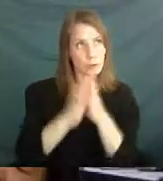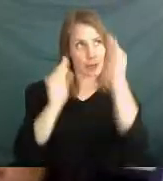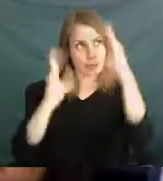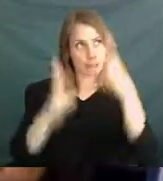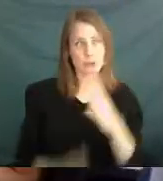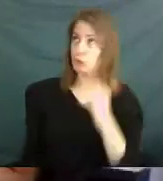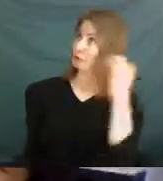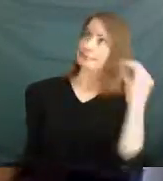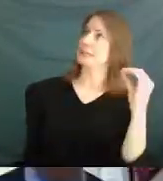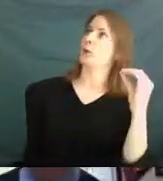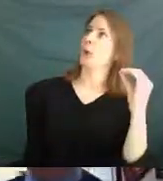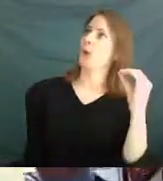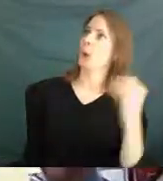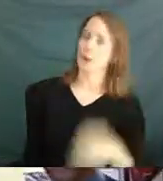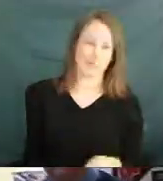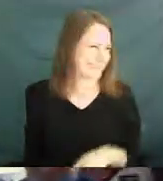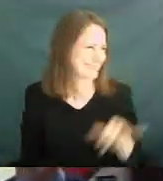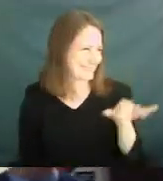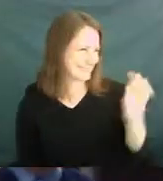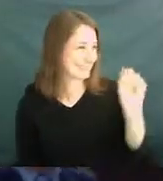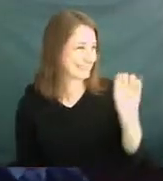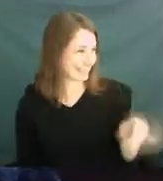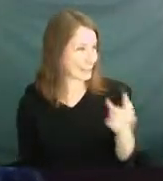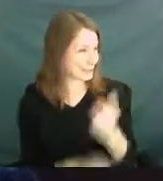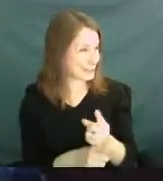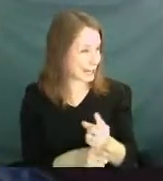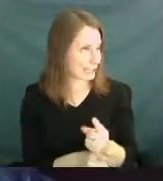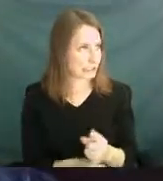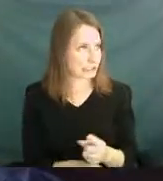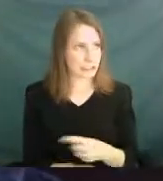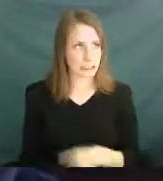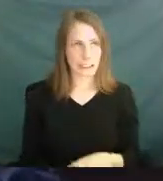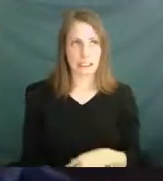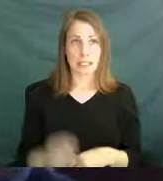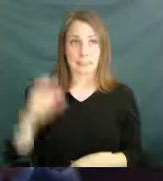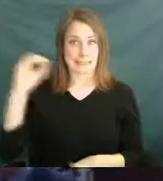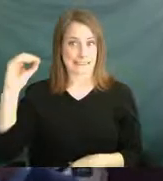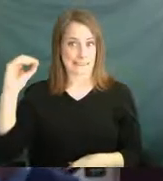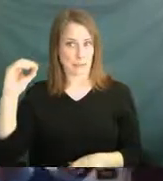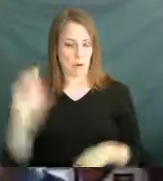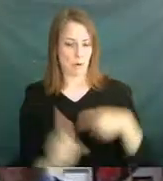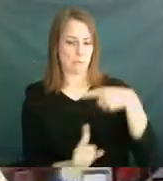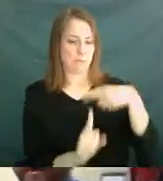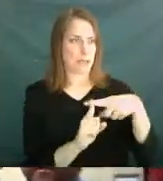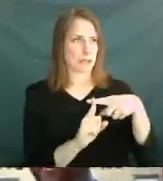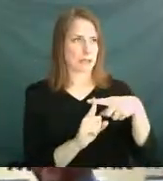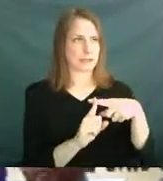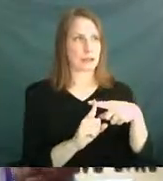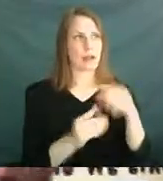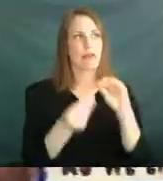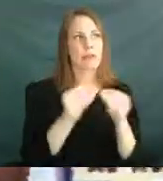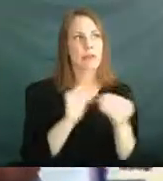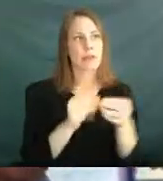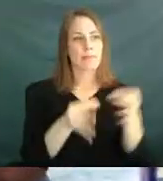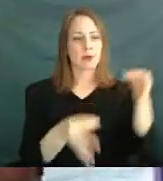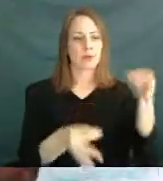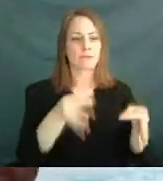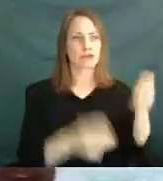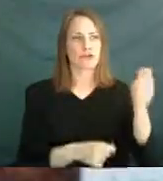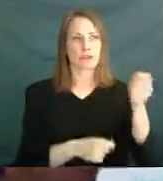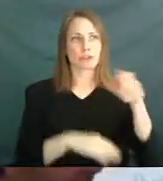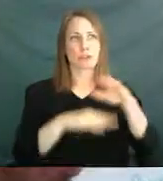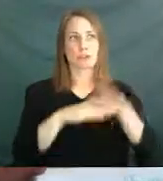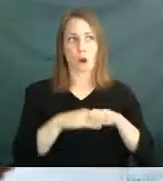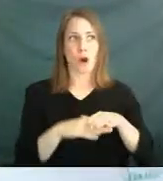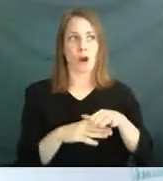Zero. That's right. Good. Add to that the number of justices that sit on the United States Supreme Court. Nine.